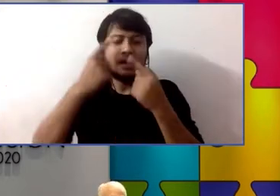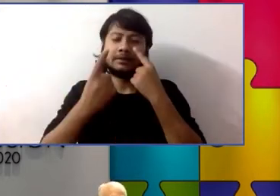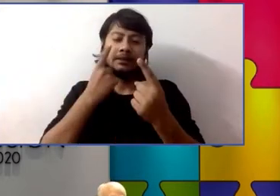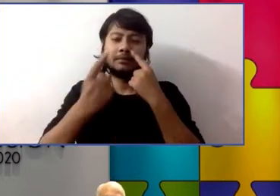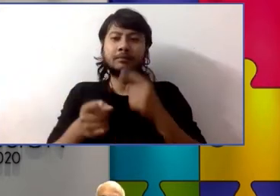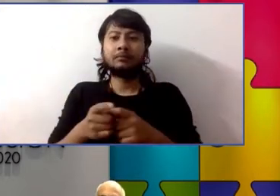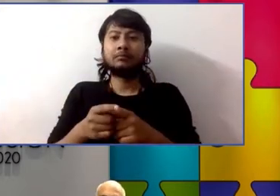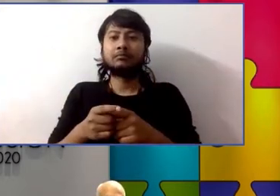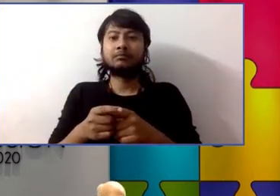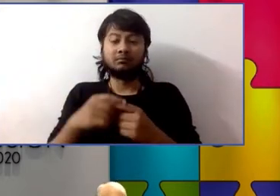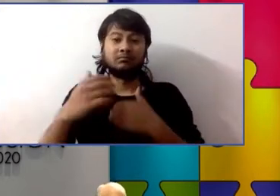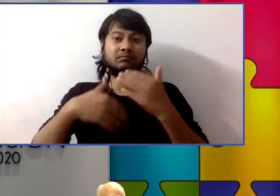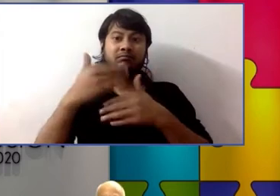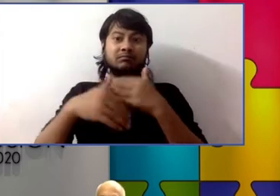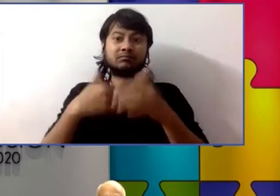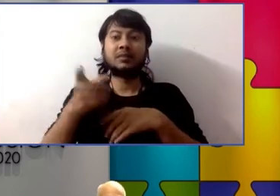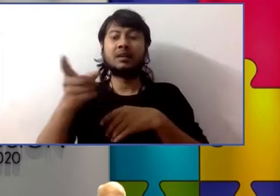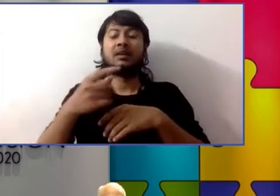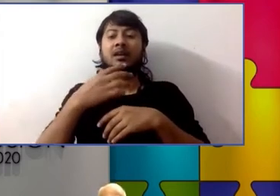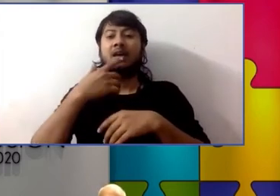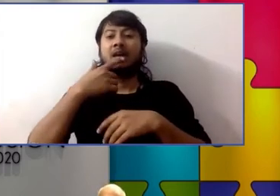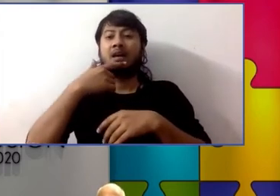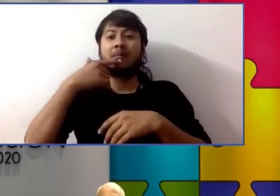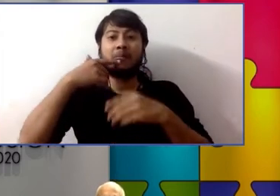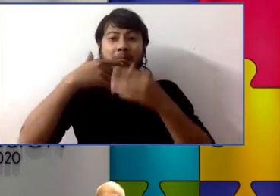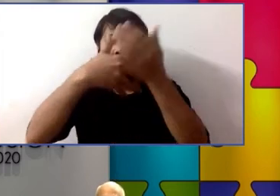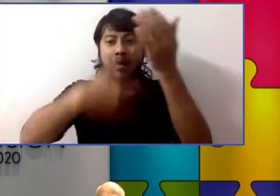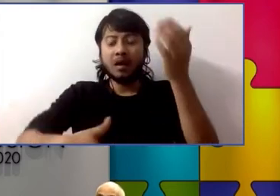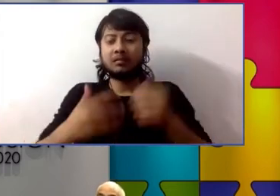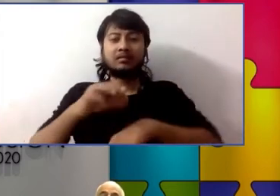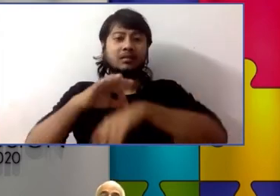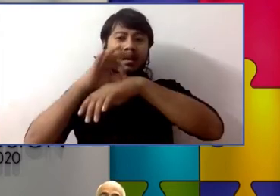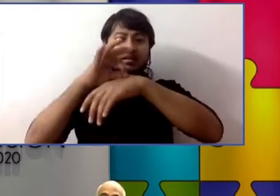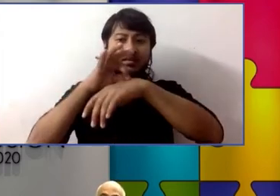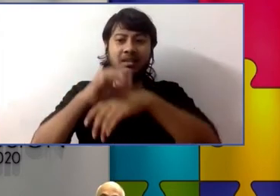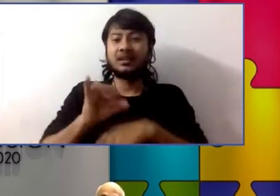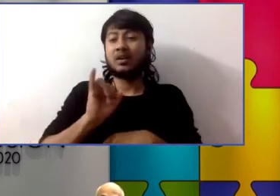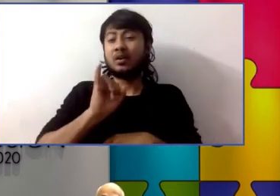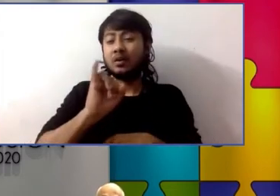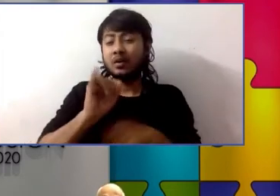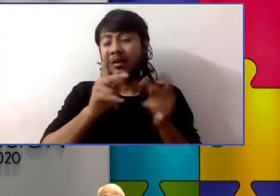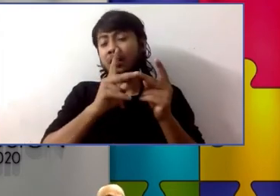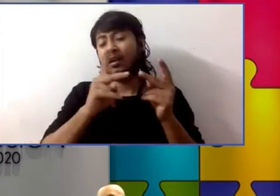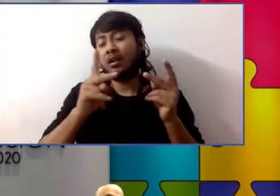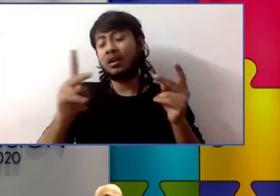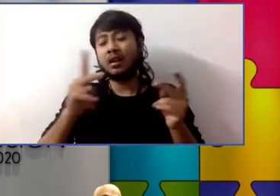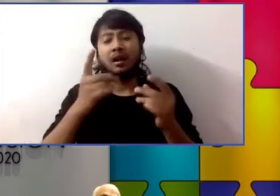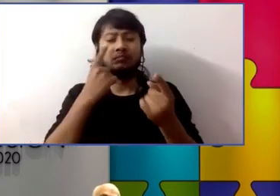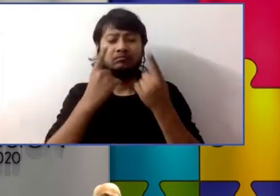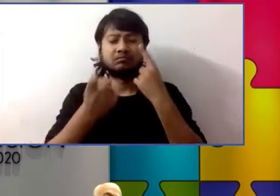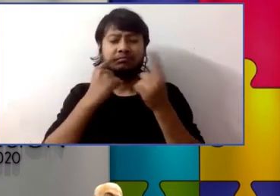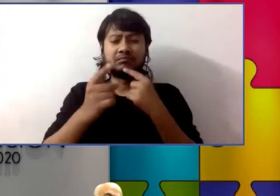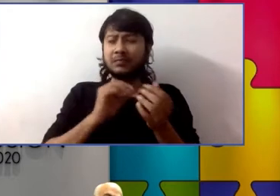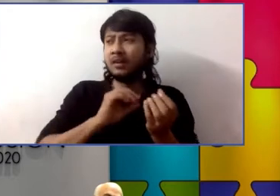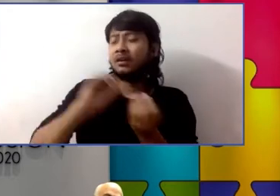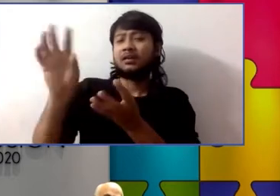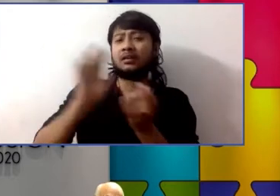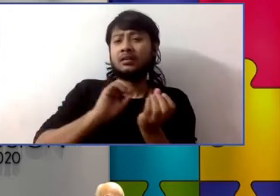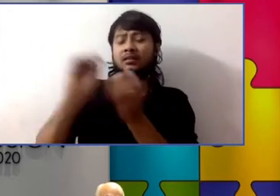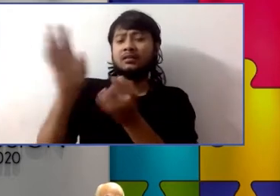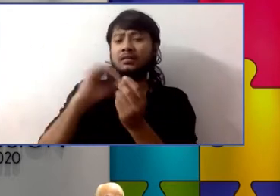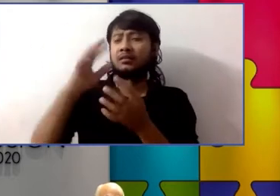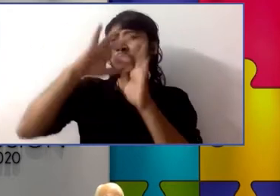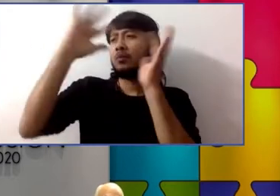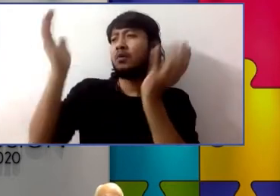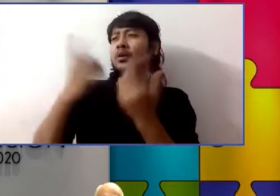his skin his urine all these samples going all over the world to analyze why wasn't Samuel developing in a